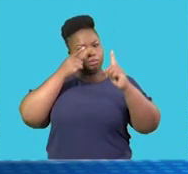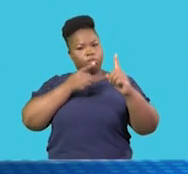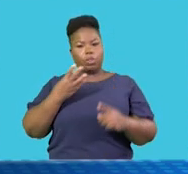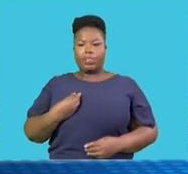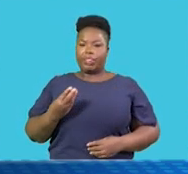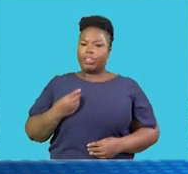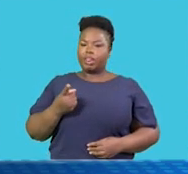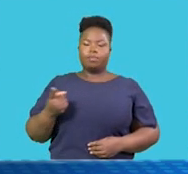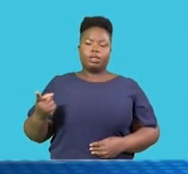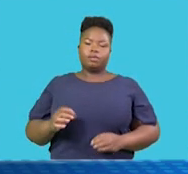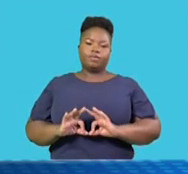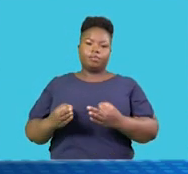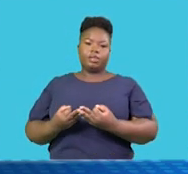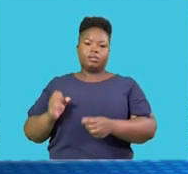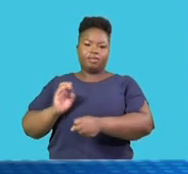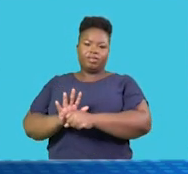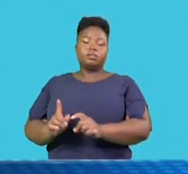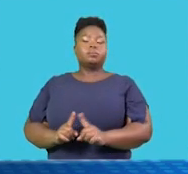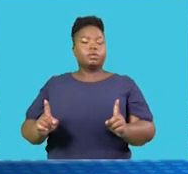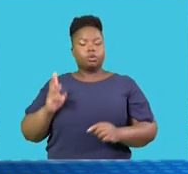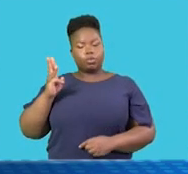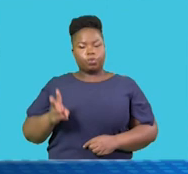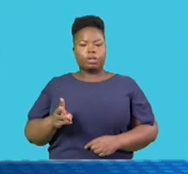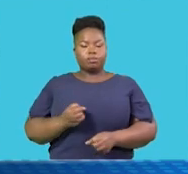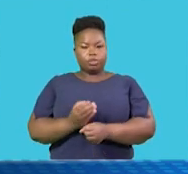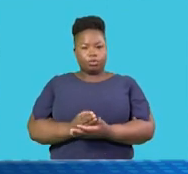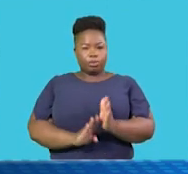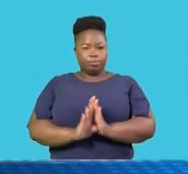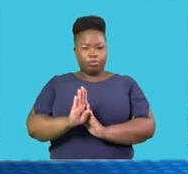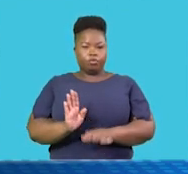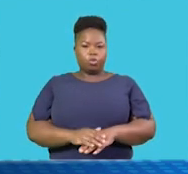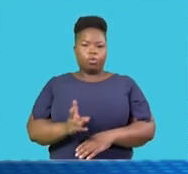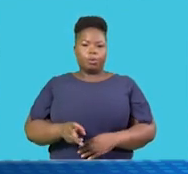undermine any of the affected families. We will however endeavour to improve on this in the near future. that the Prayke was Stay